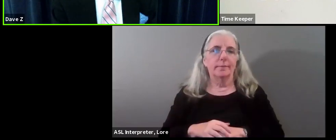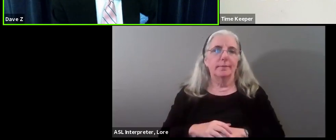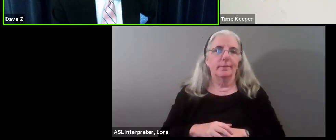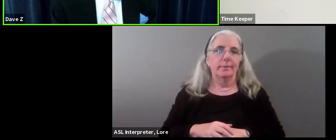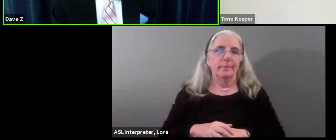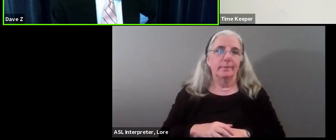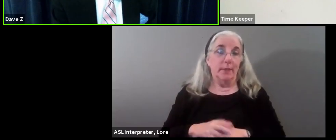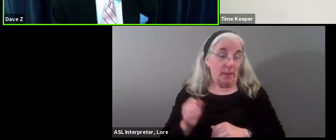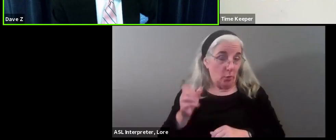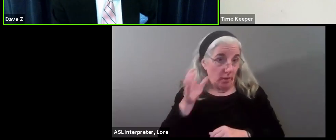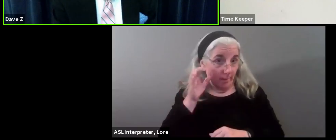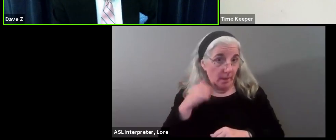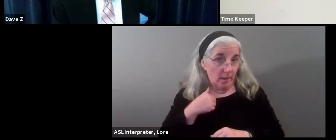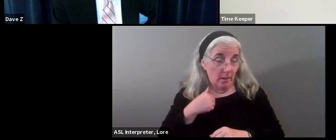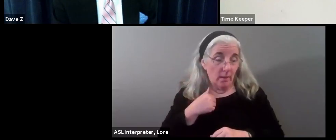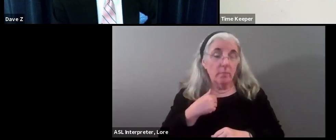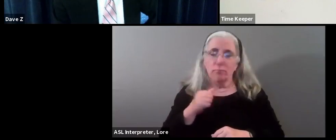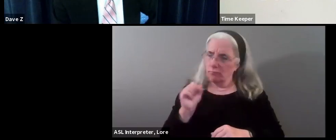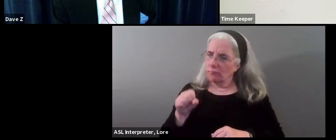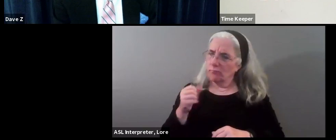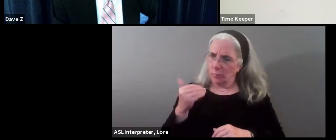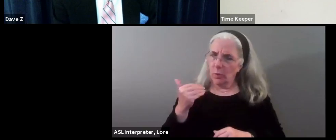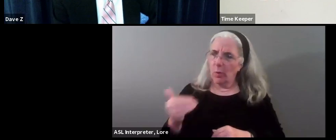Am I unmuted? Yes, you are.